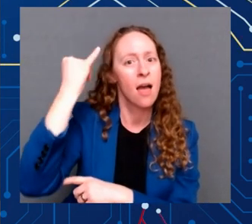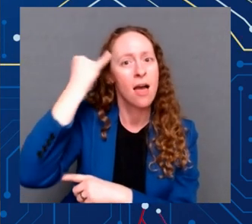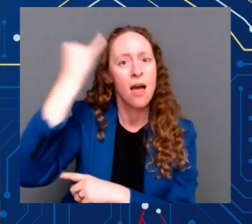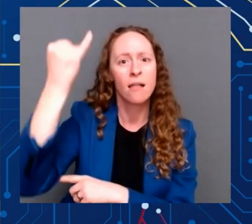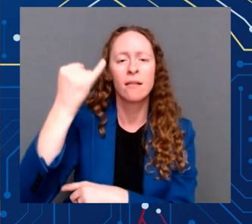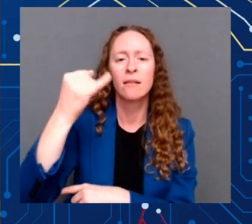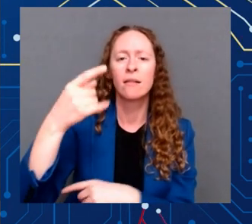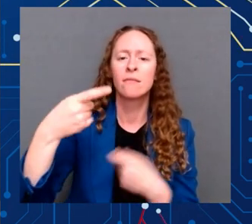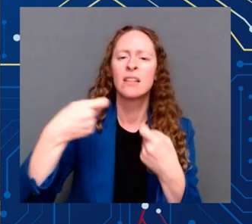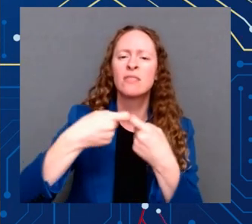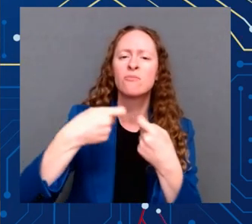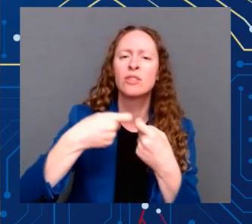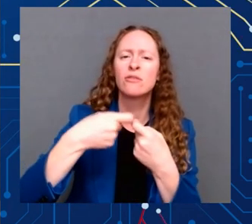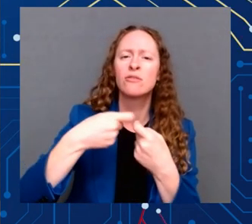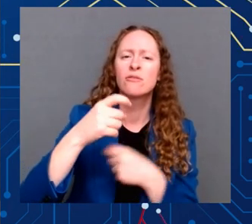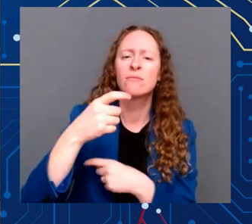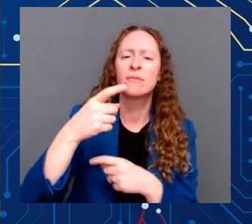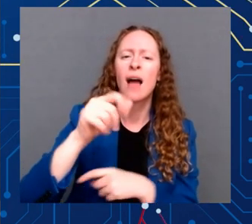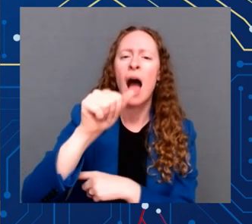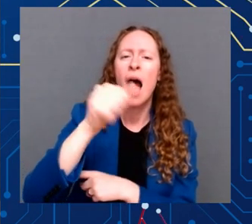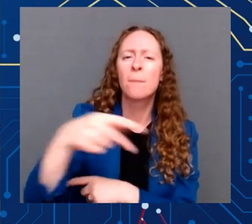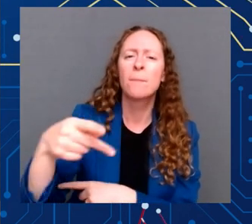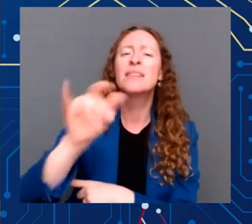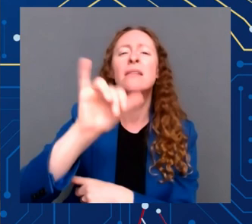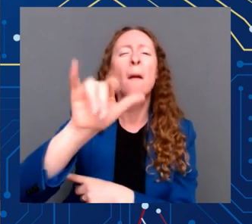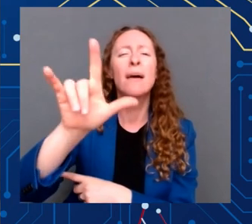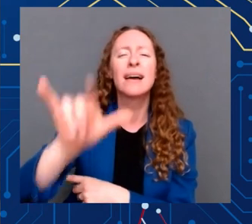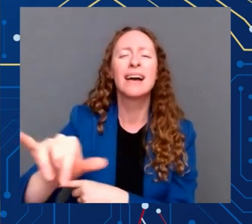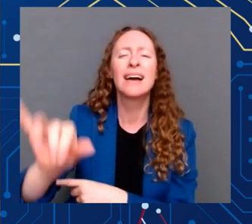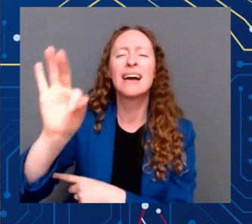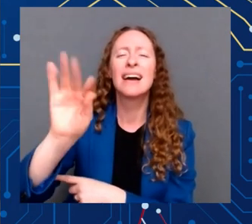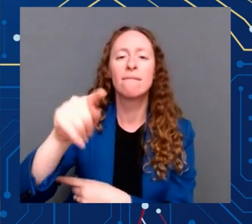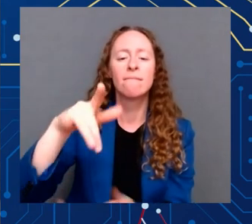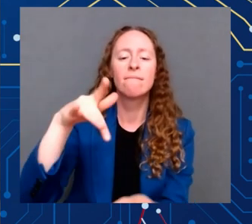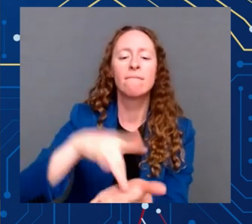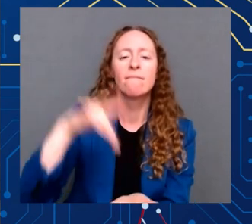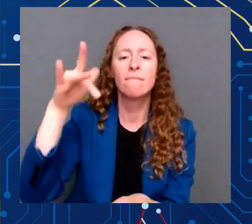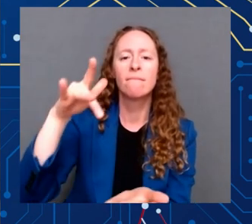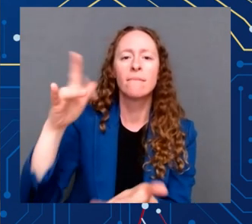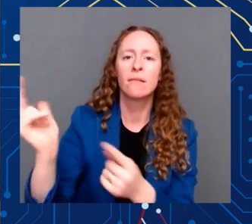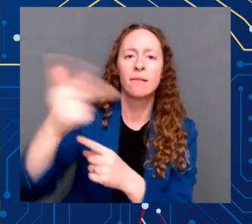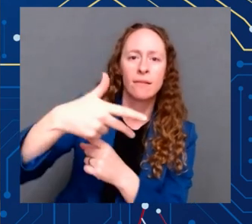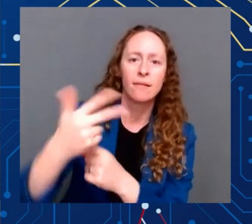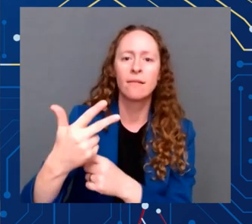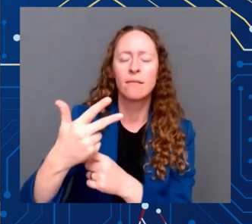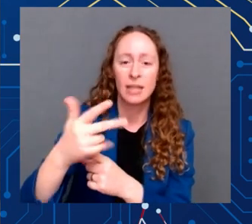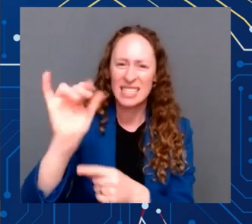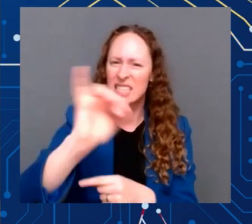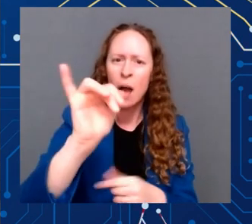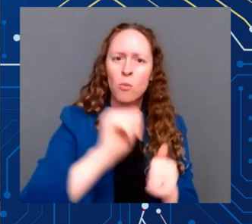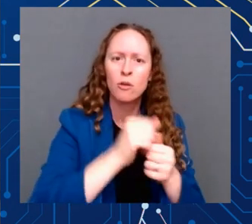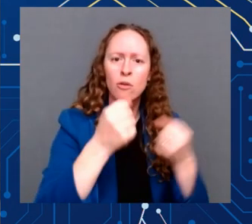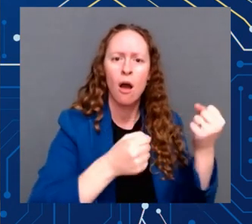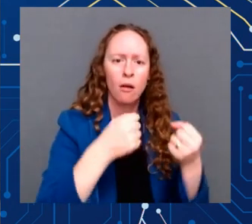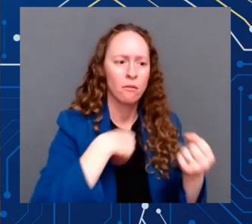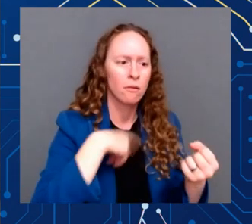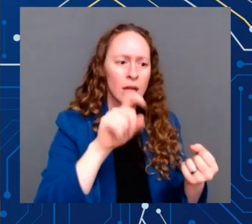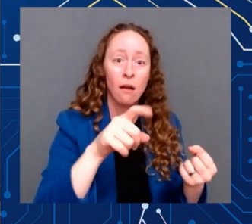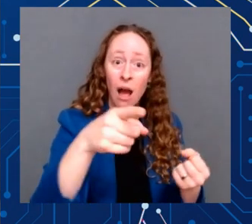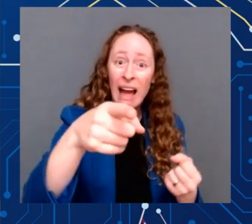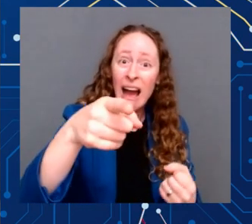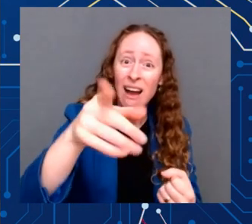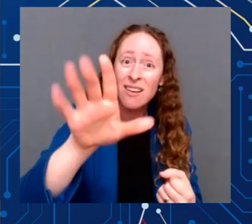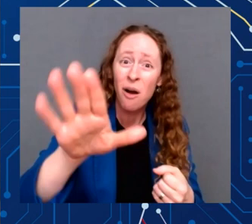an electric vehicle and need a charge, we can deliver that charge directly to your vehicle anytime and anywhere you want. A truly breakthrough